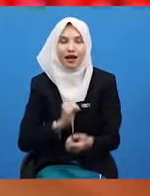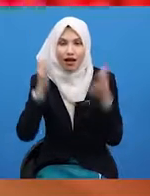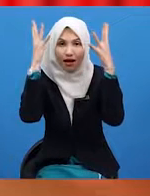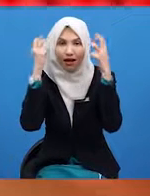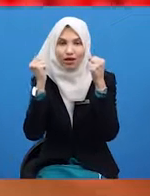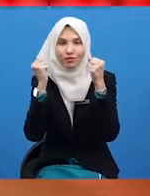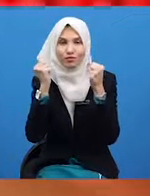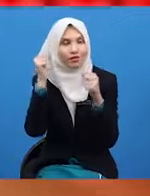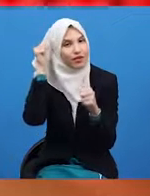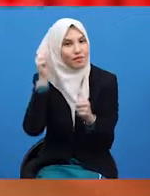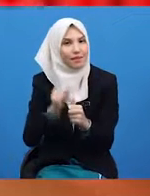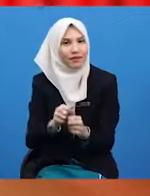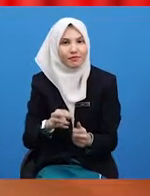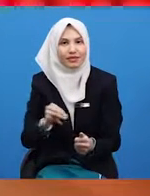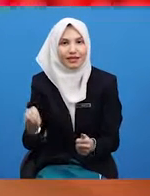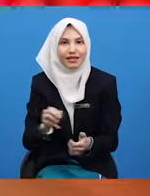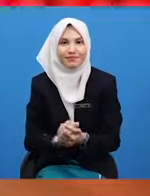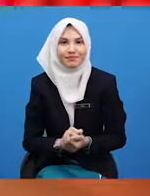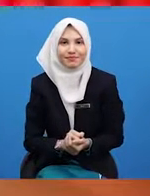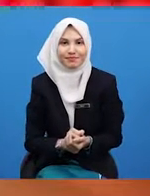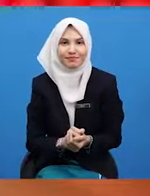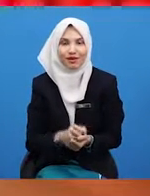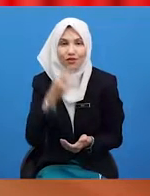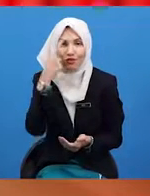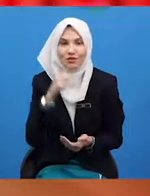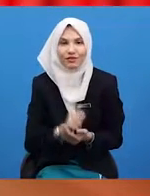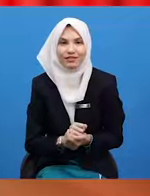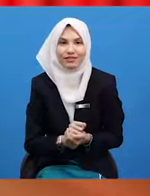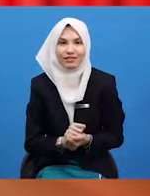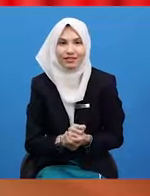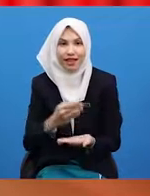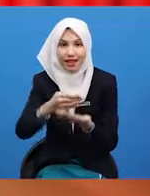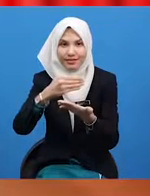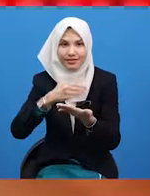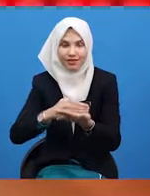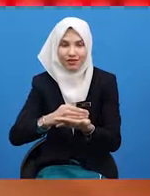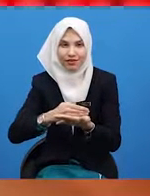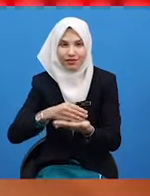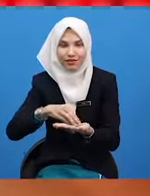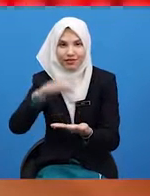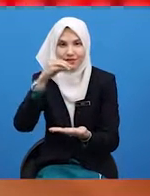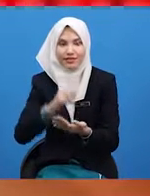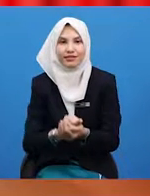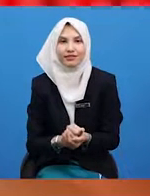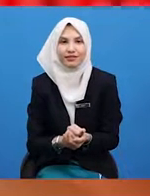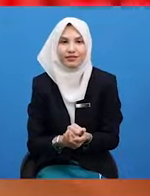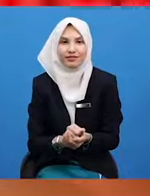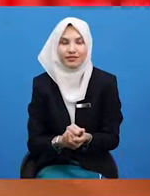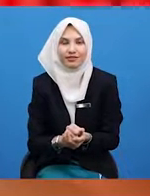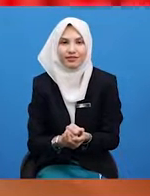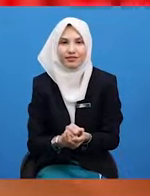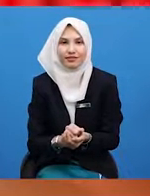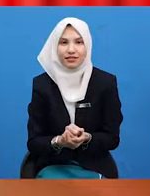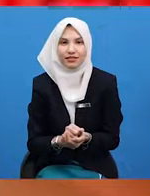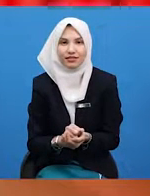you can remember them! For this lesson, we are going to learn that there is also